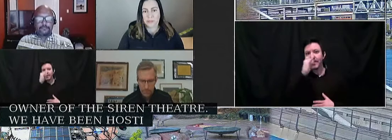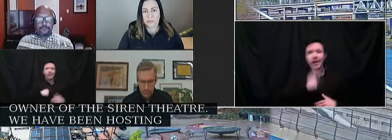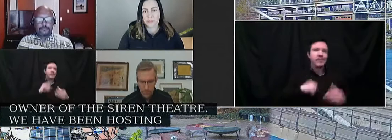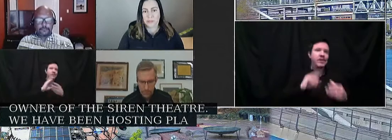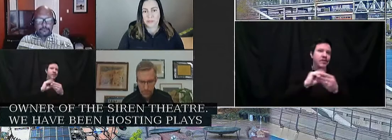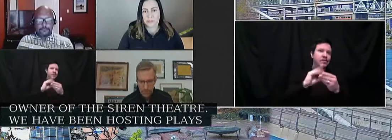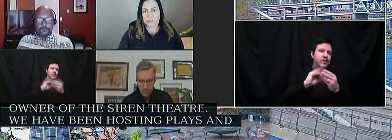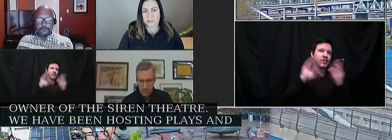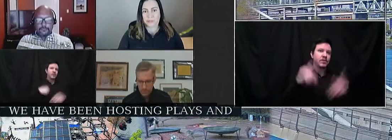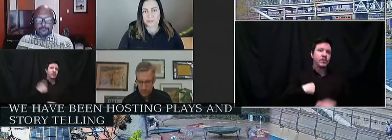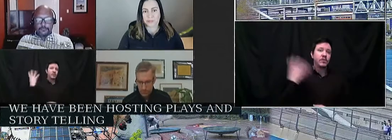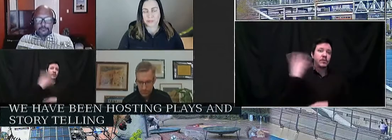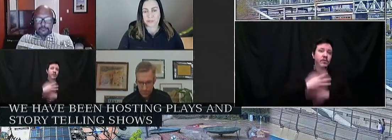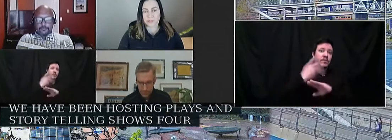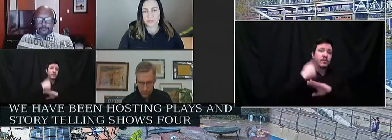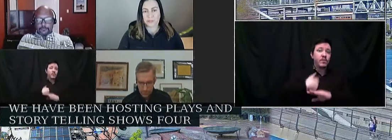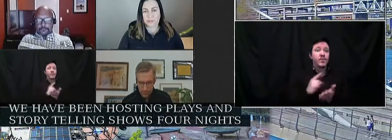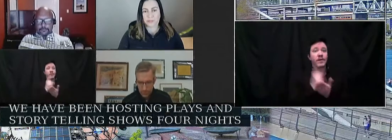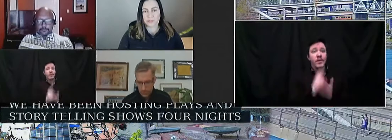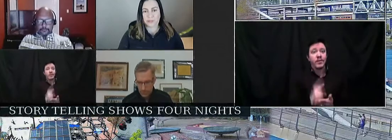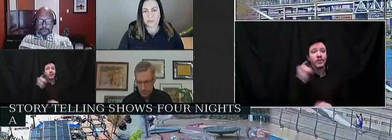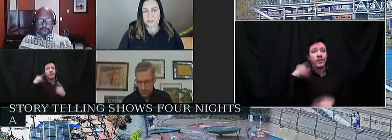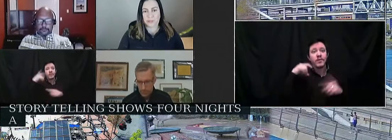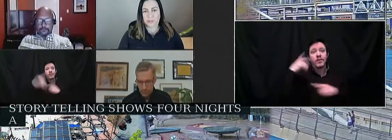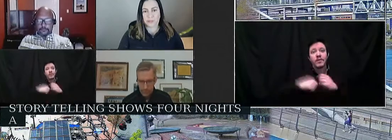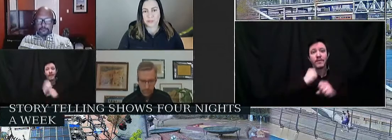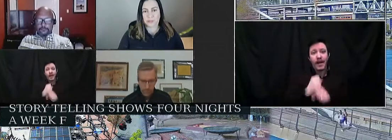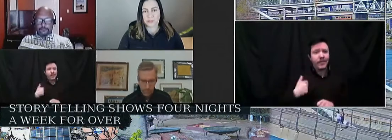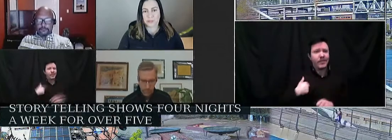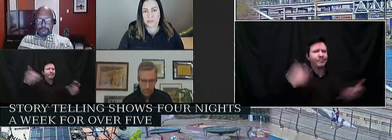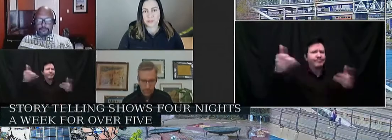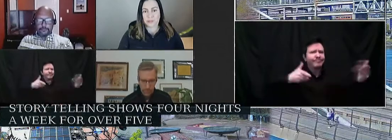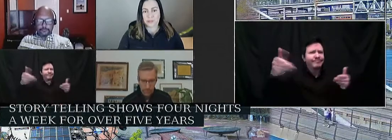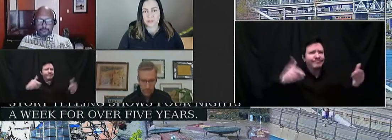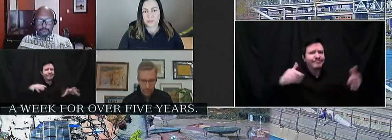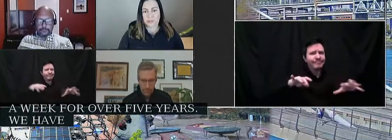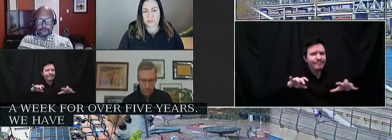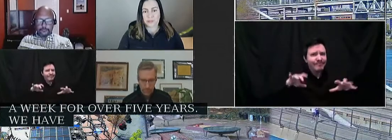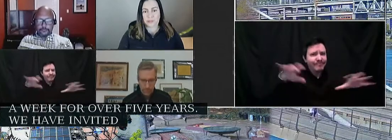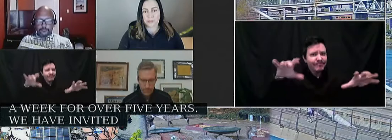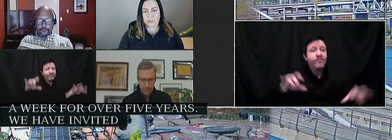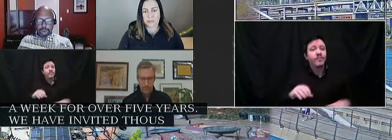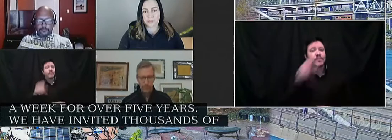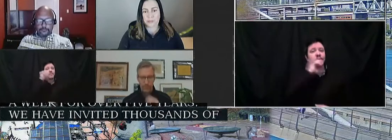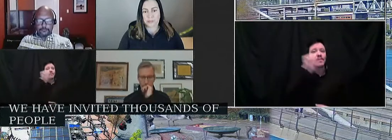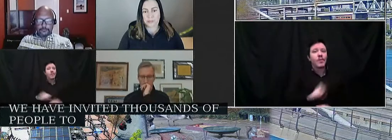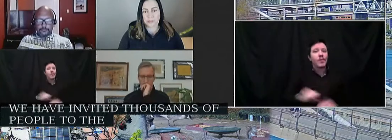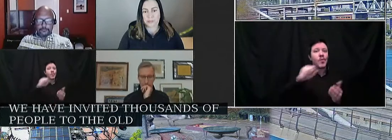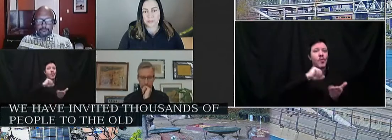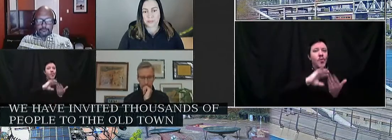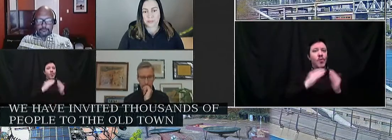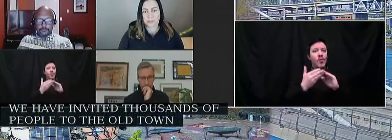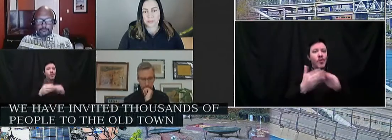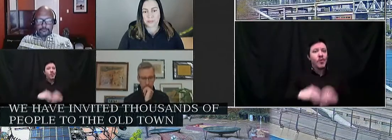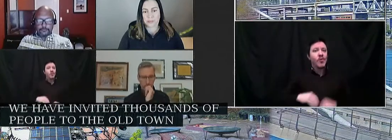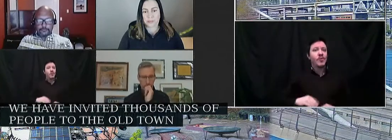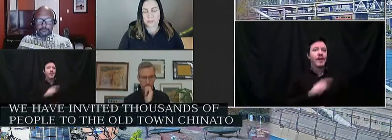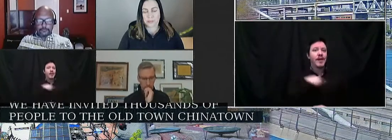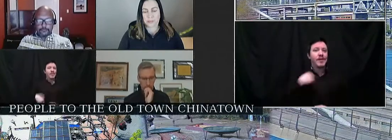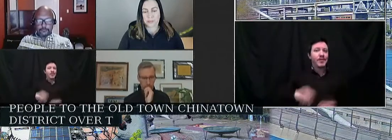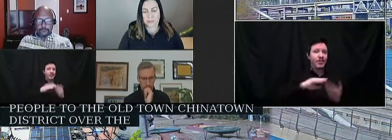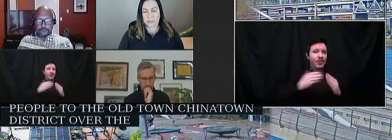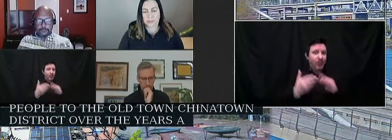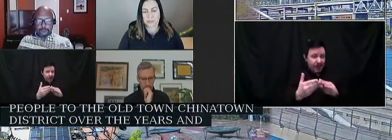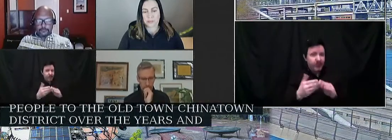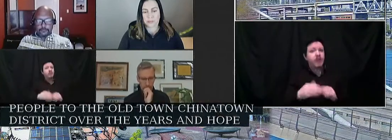events four nights a week for over five years. We've invited thousands of people to the old town Chinatown district over the years and we hope to do that again once